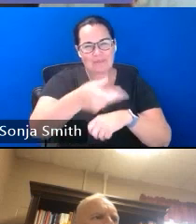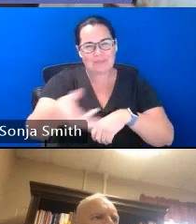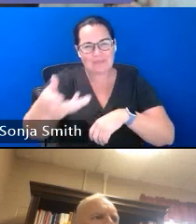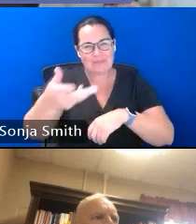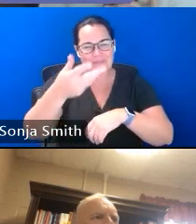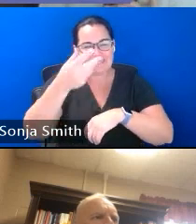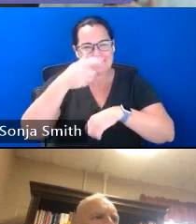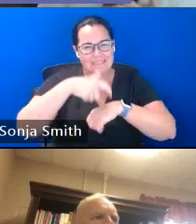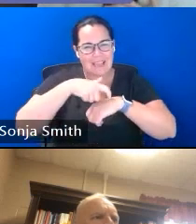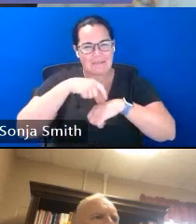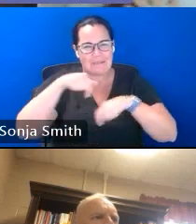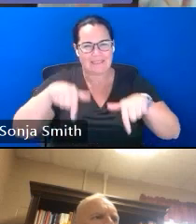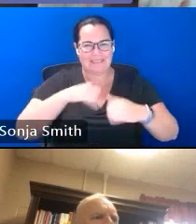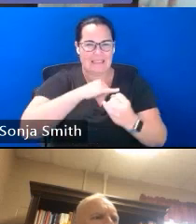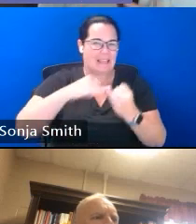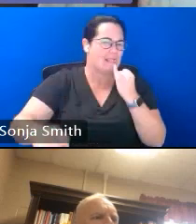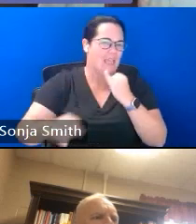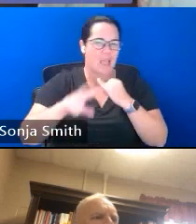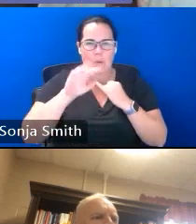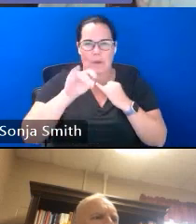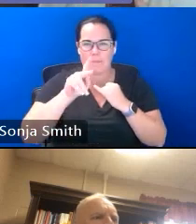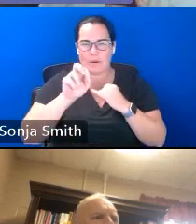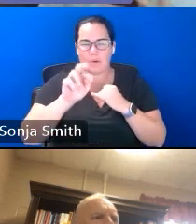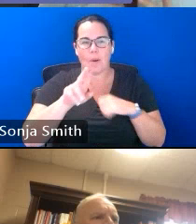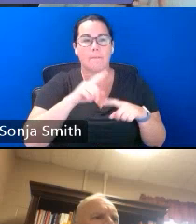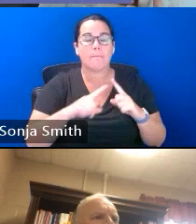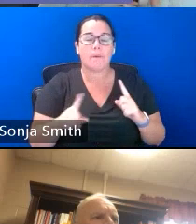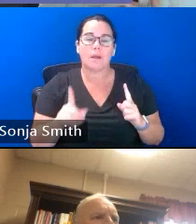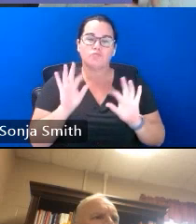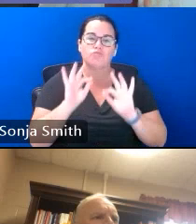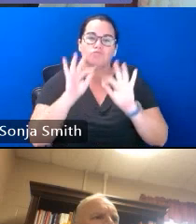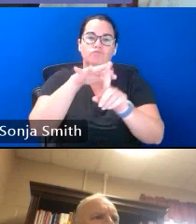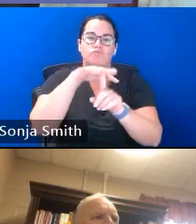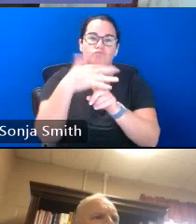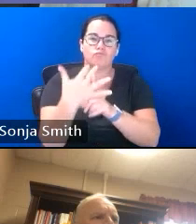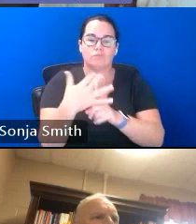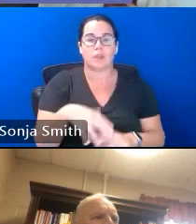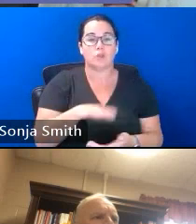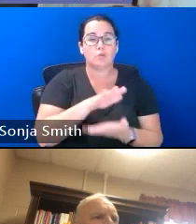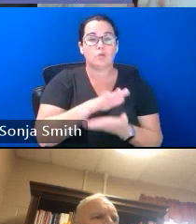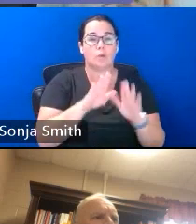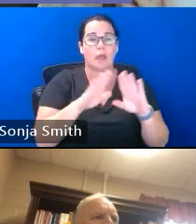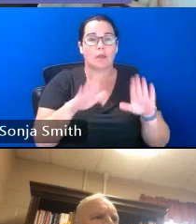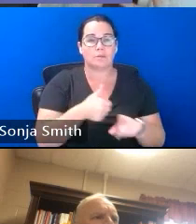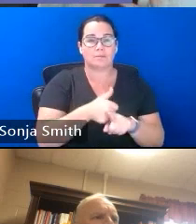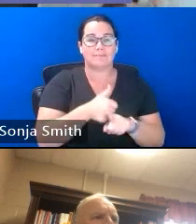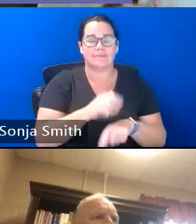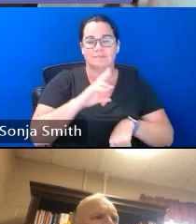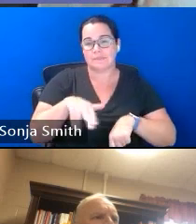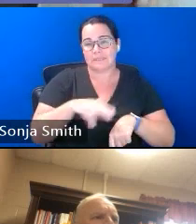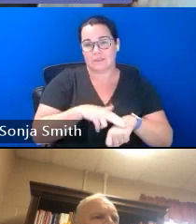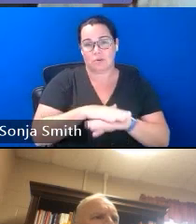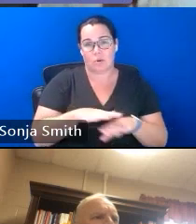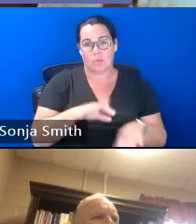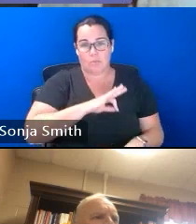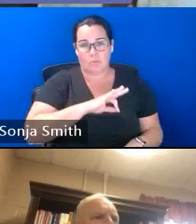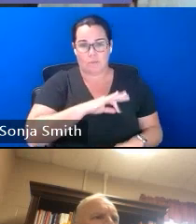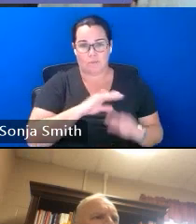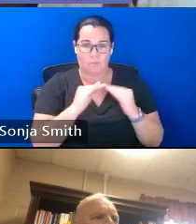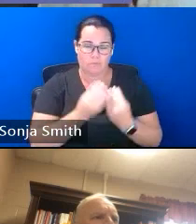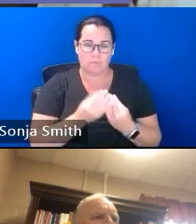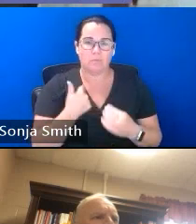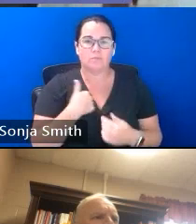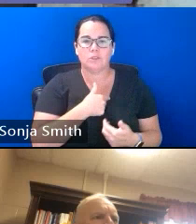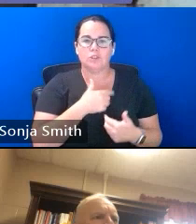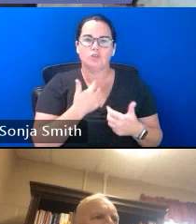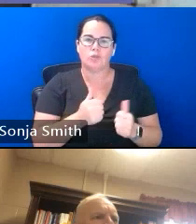webinar series that we've done but just to give you a little context schoolhouse is a national nonprofit and we work to overcome homelessness through